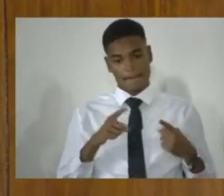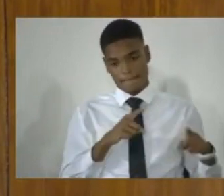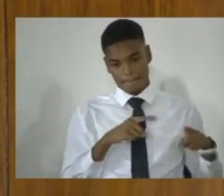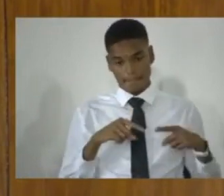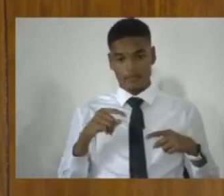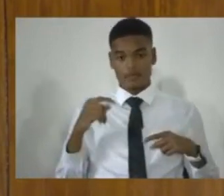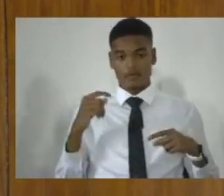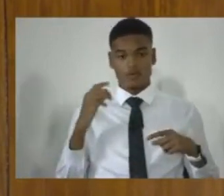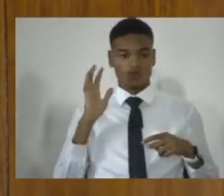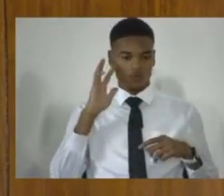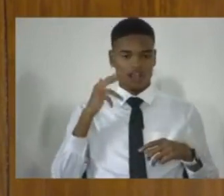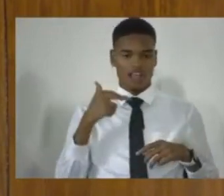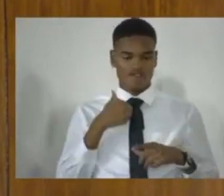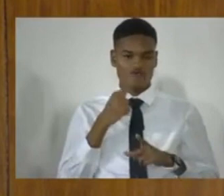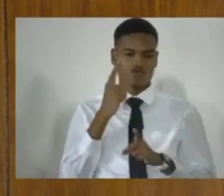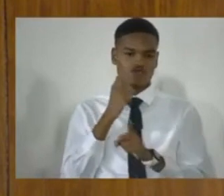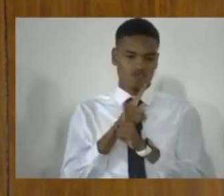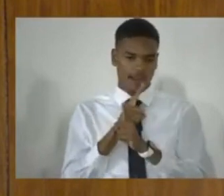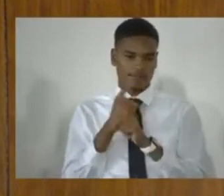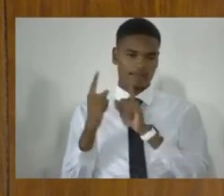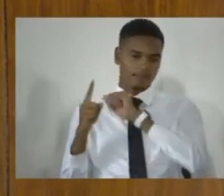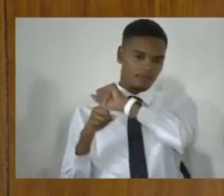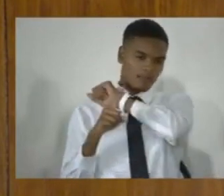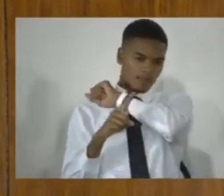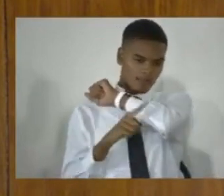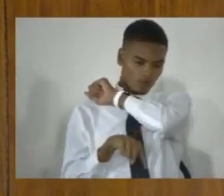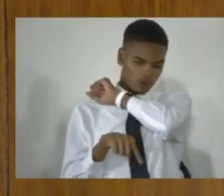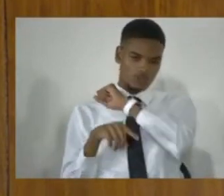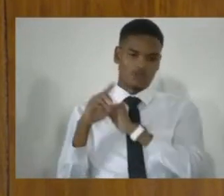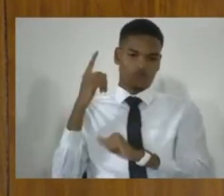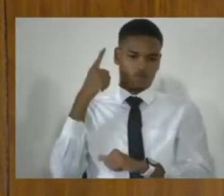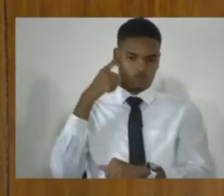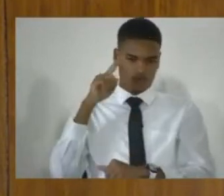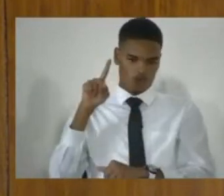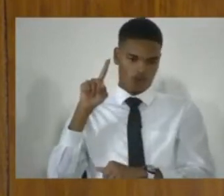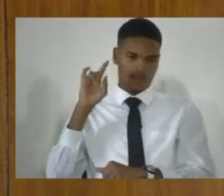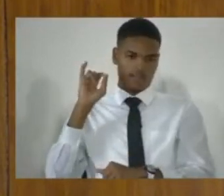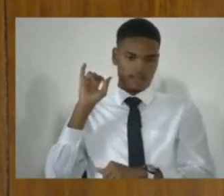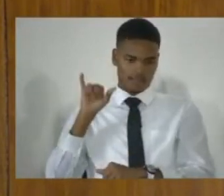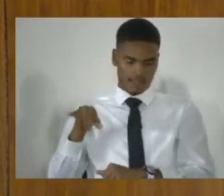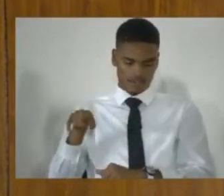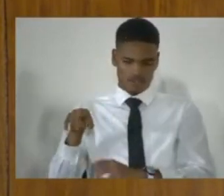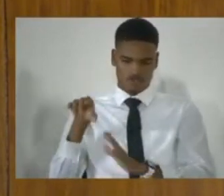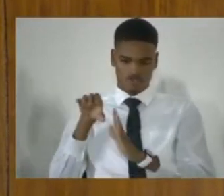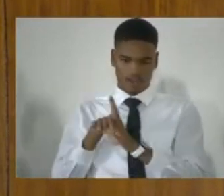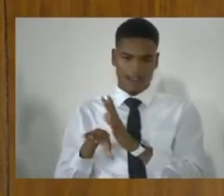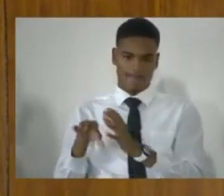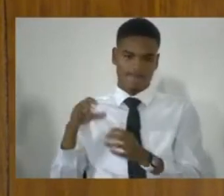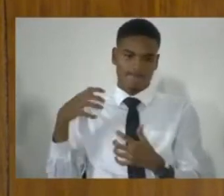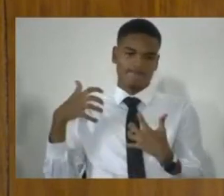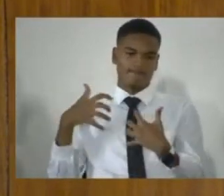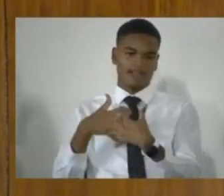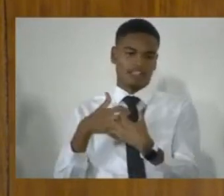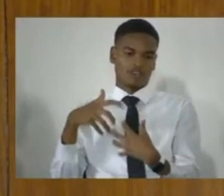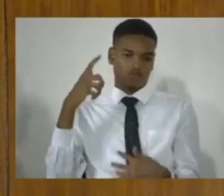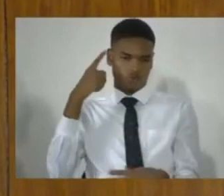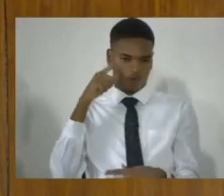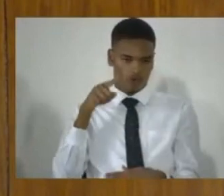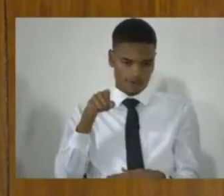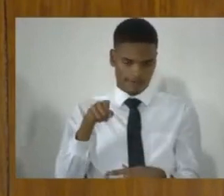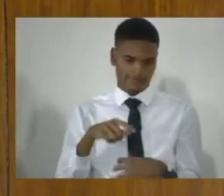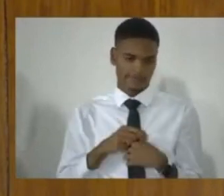that the right punishment can be inflicted to fit the crime and the circumstances of the crime.